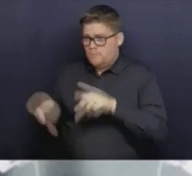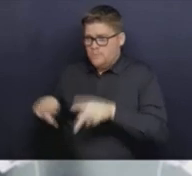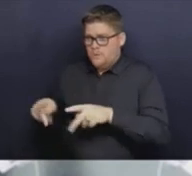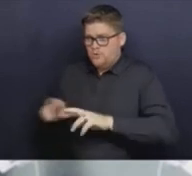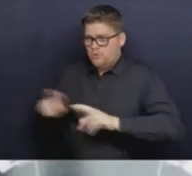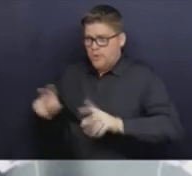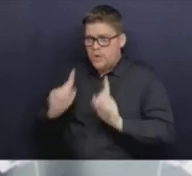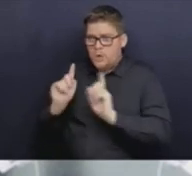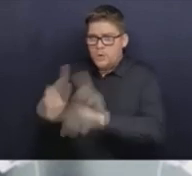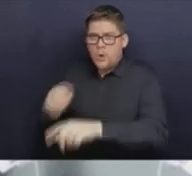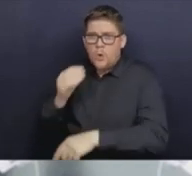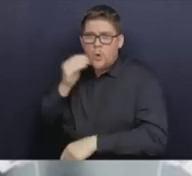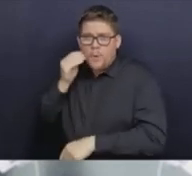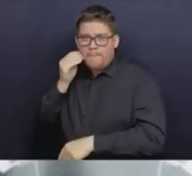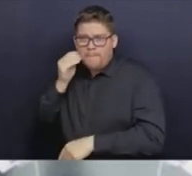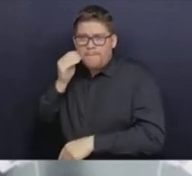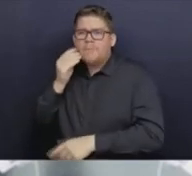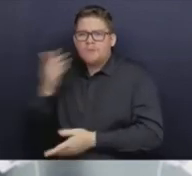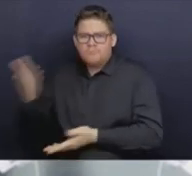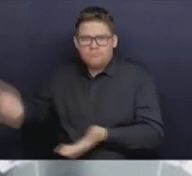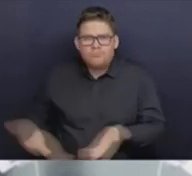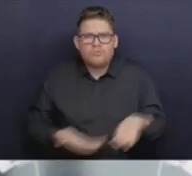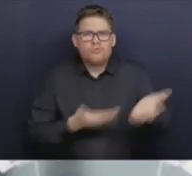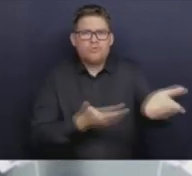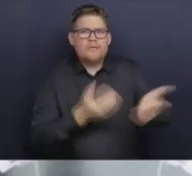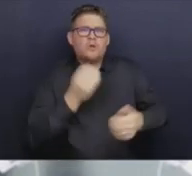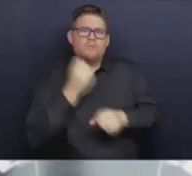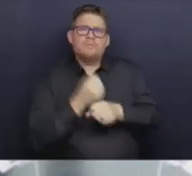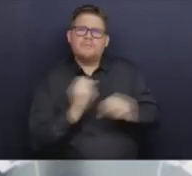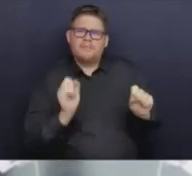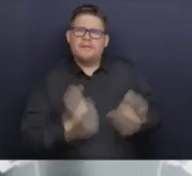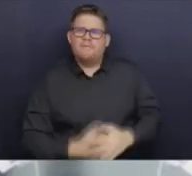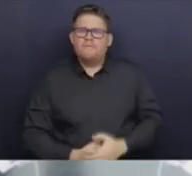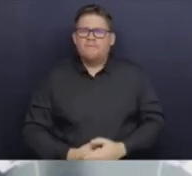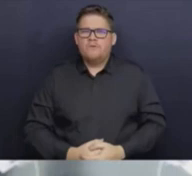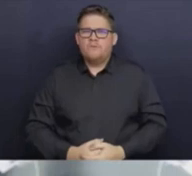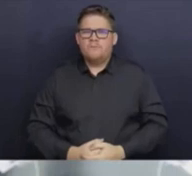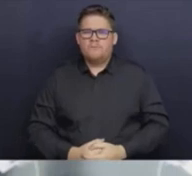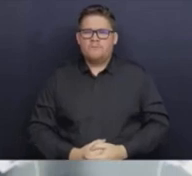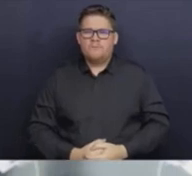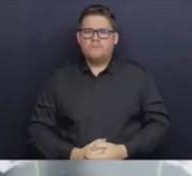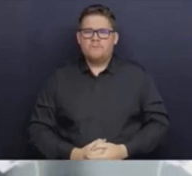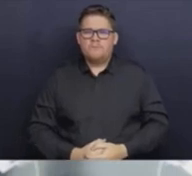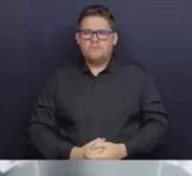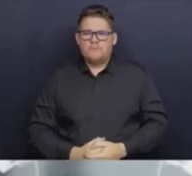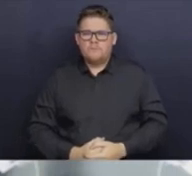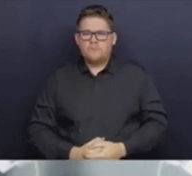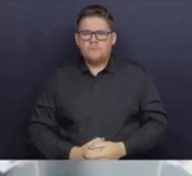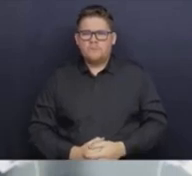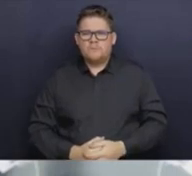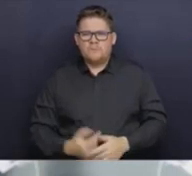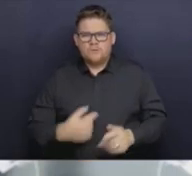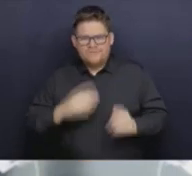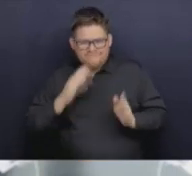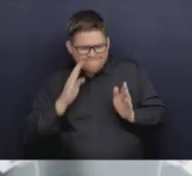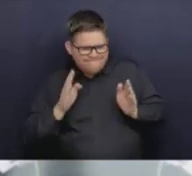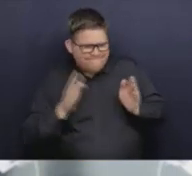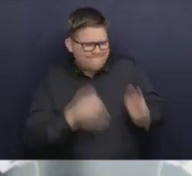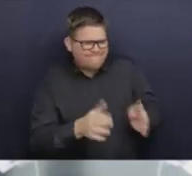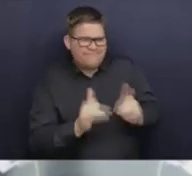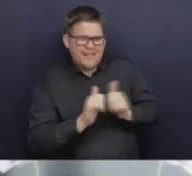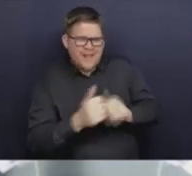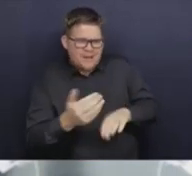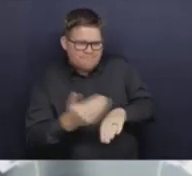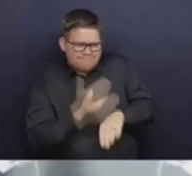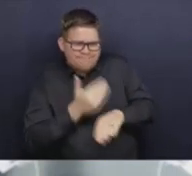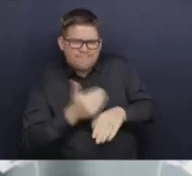transition in a safe way. They are working on key actions to increase efficiency, such as improving the triage process